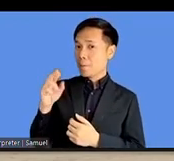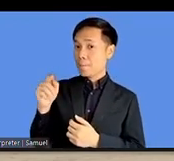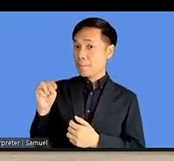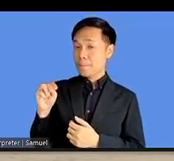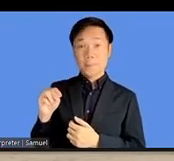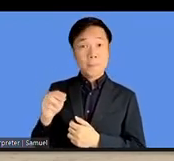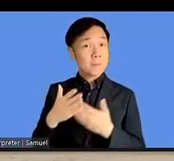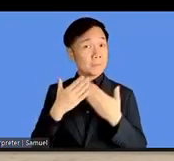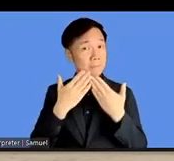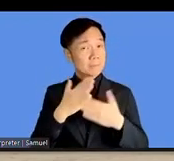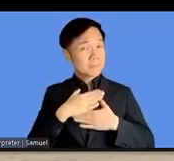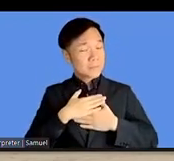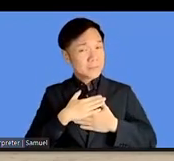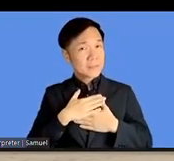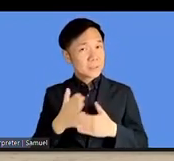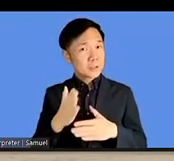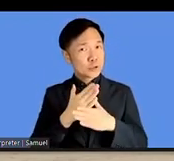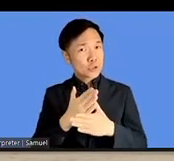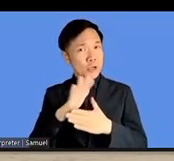experiences with us.